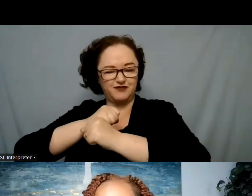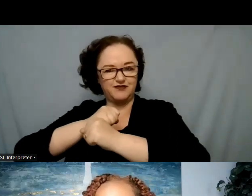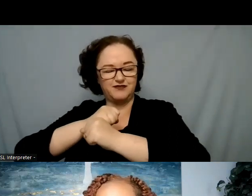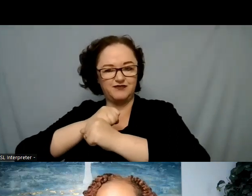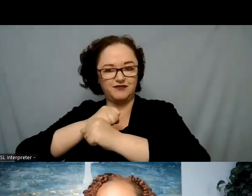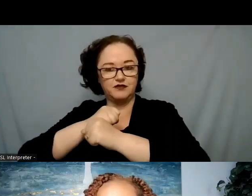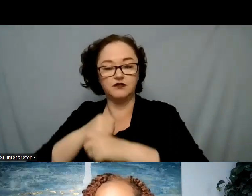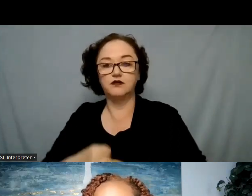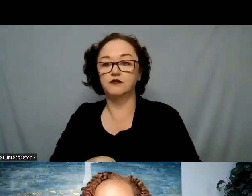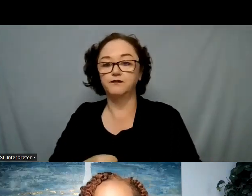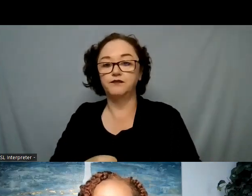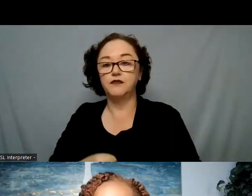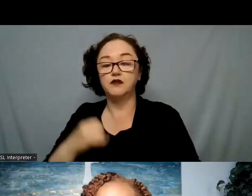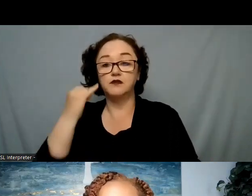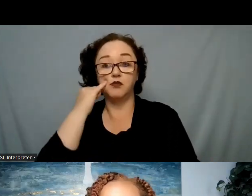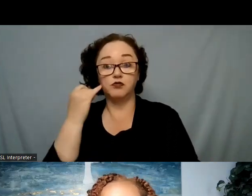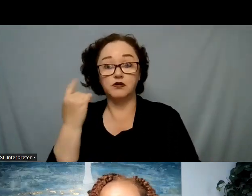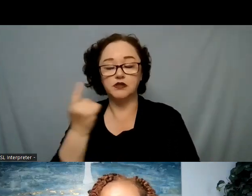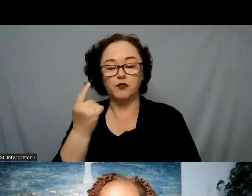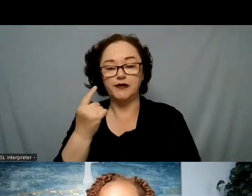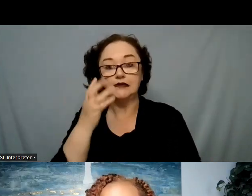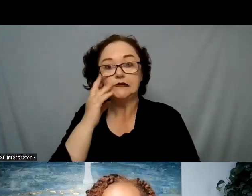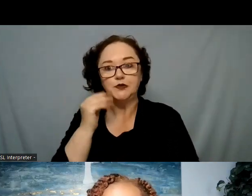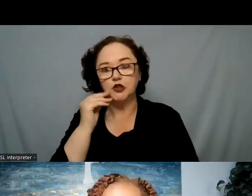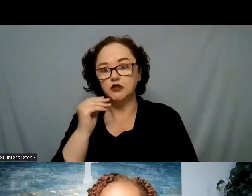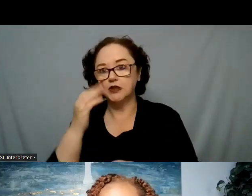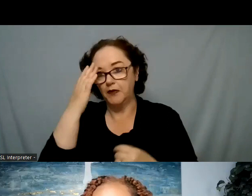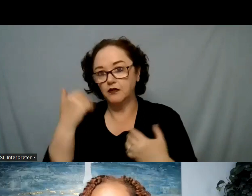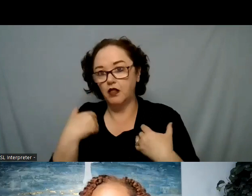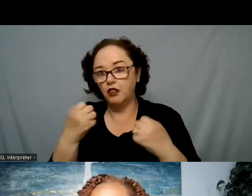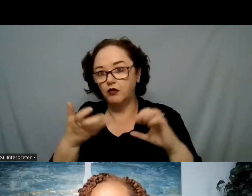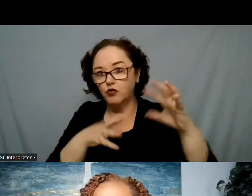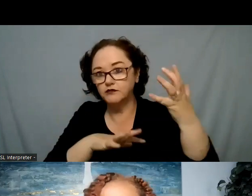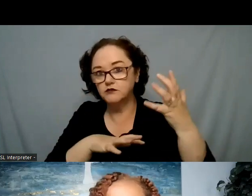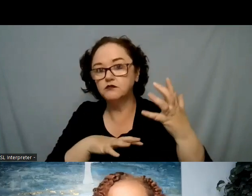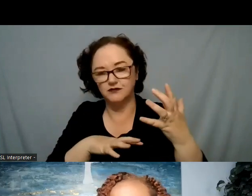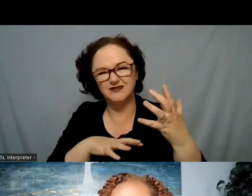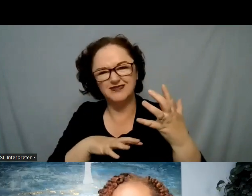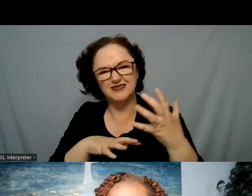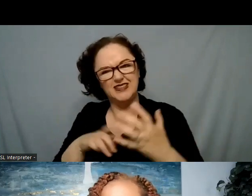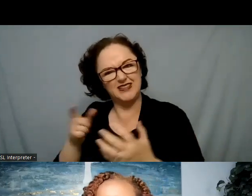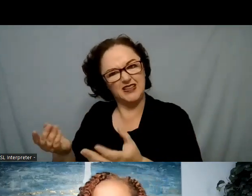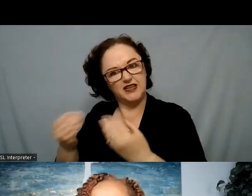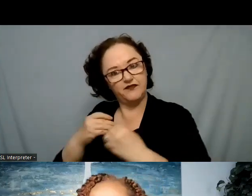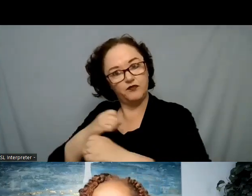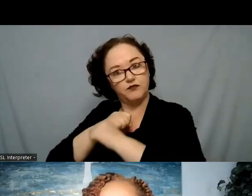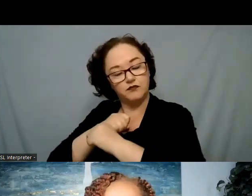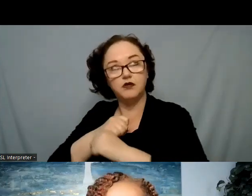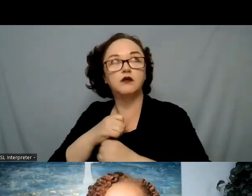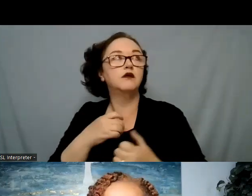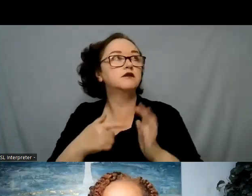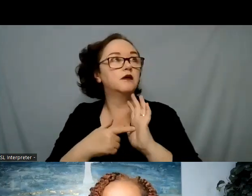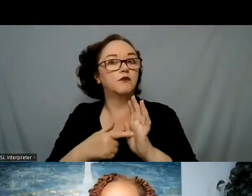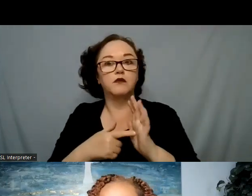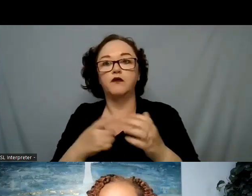is having a mental health crisis when they are experiencing maybe their first breakup or a new